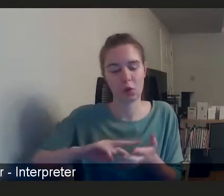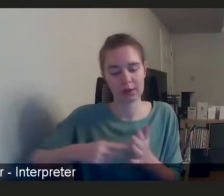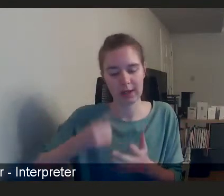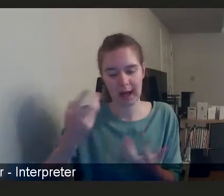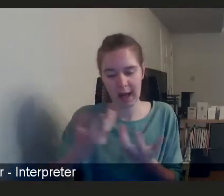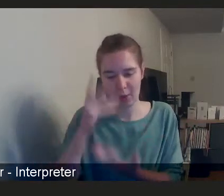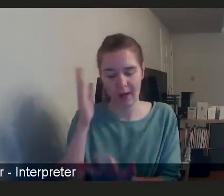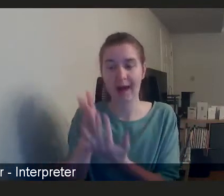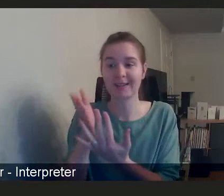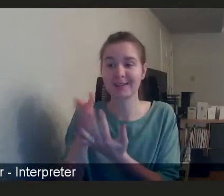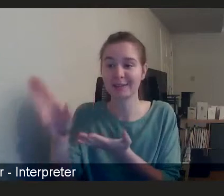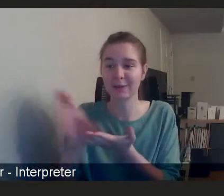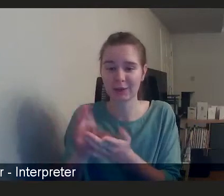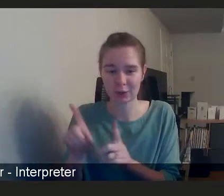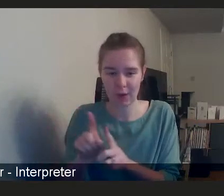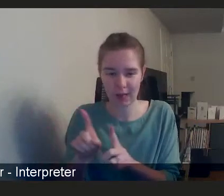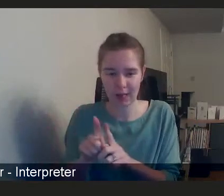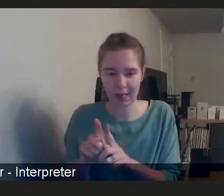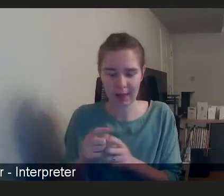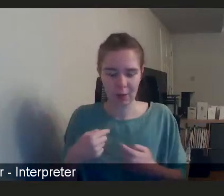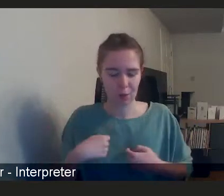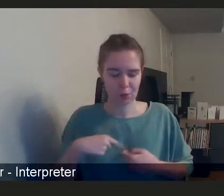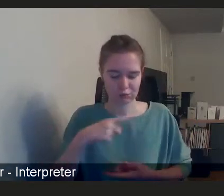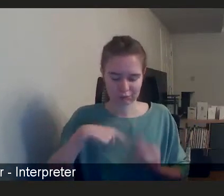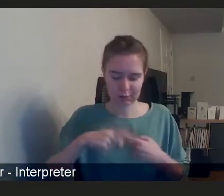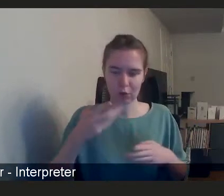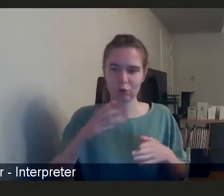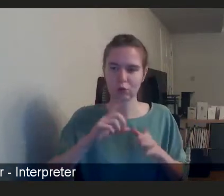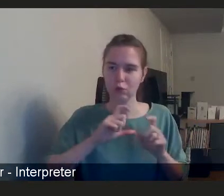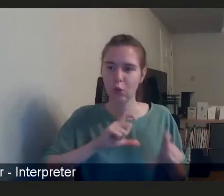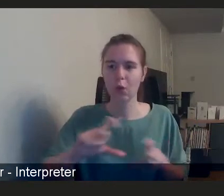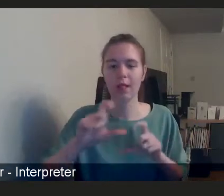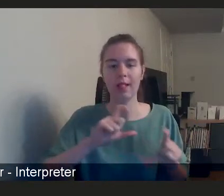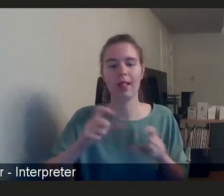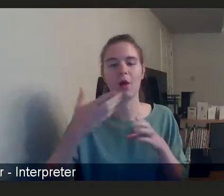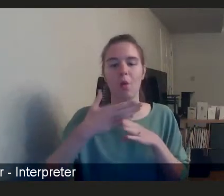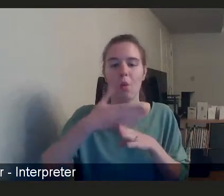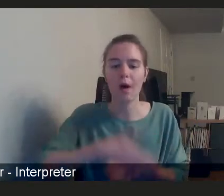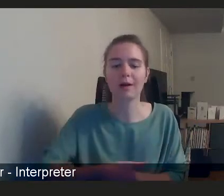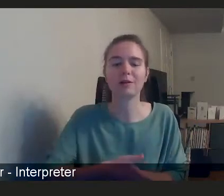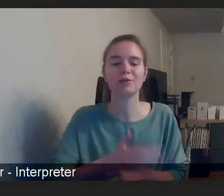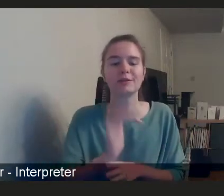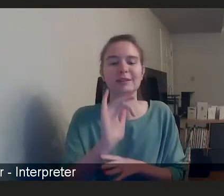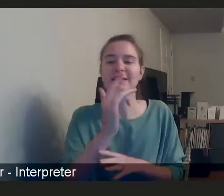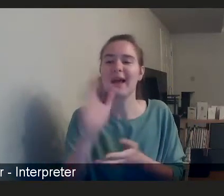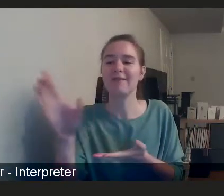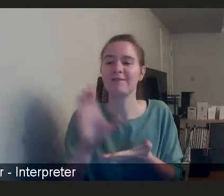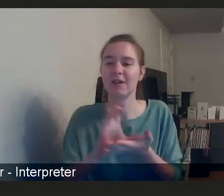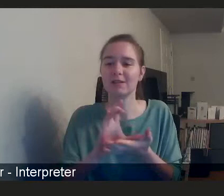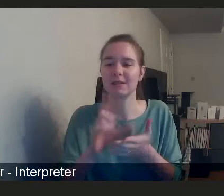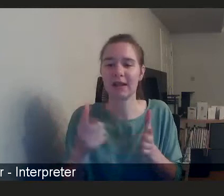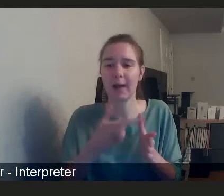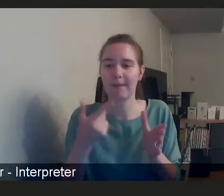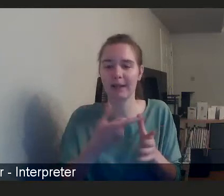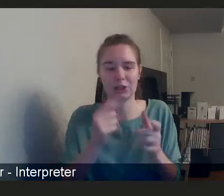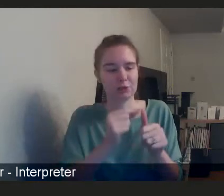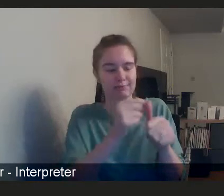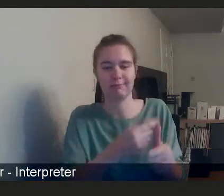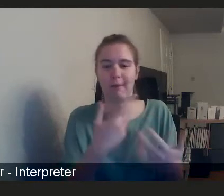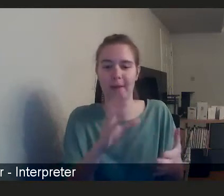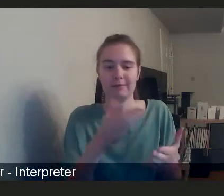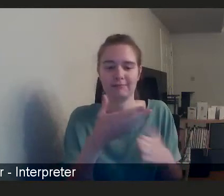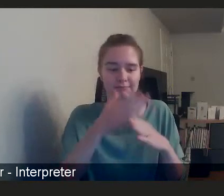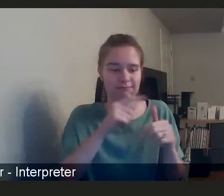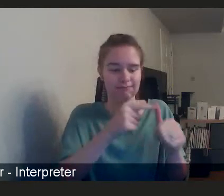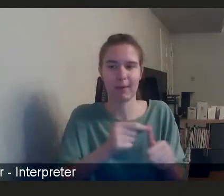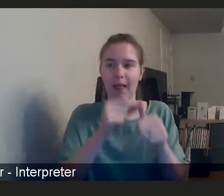the funding. We are constantly working on at least 10 funding applications at any one time. And that is just